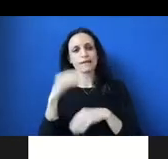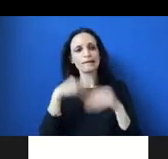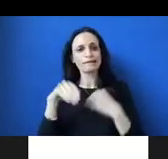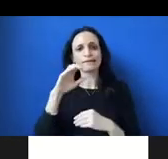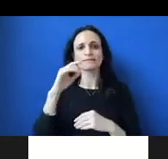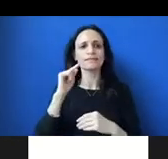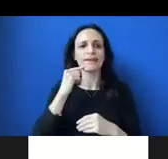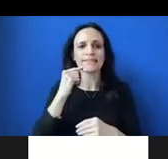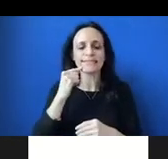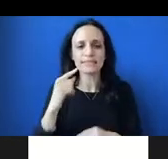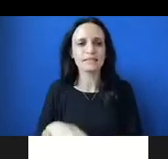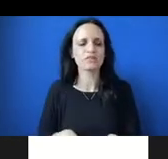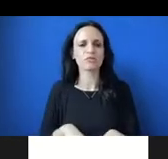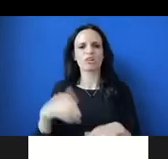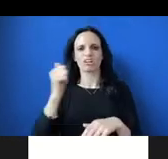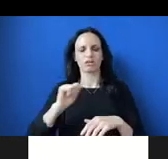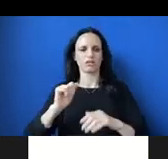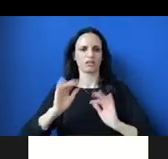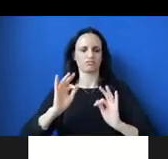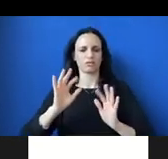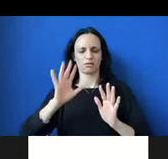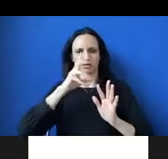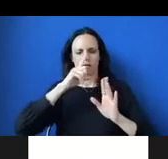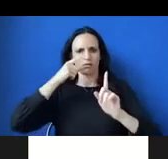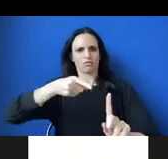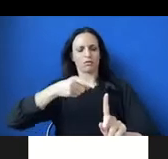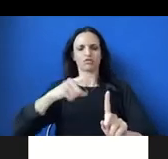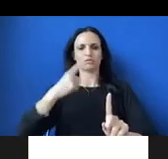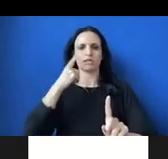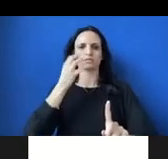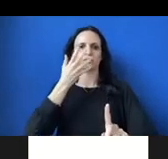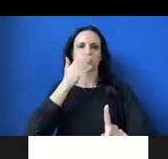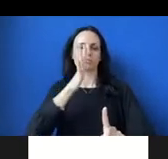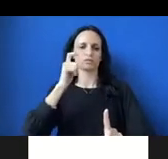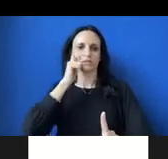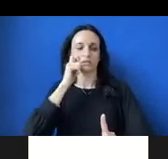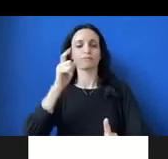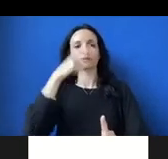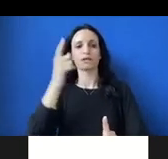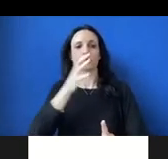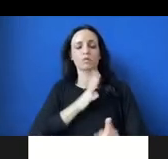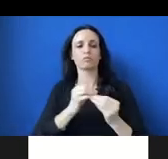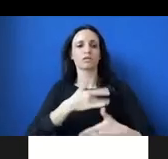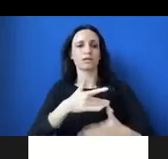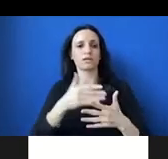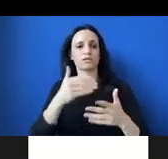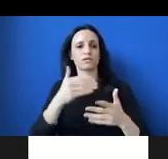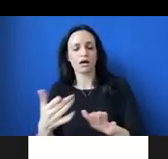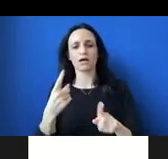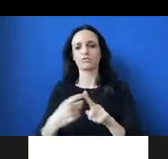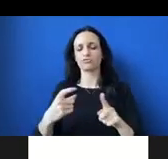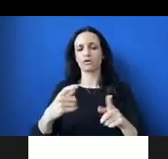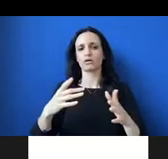innocuous task just because of the color of their skin. Today black women are far more likely to die from childbirth than any other race.